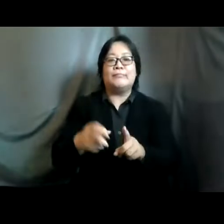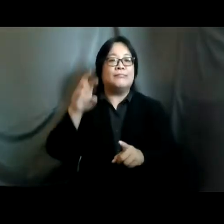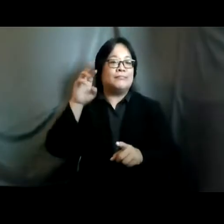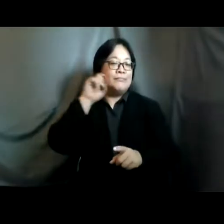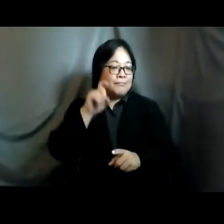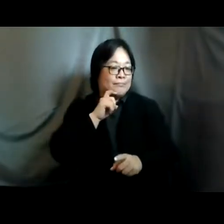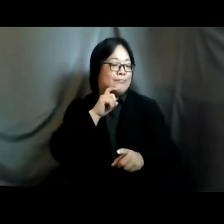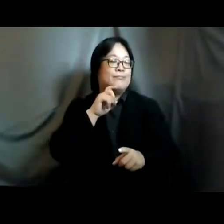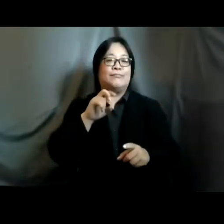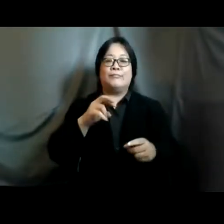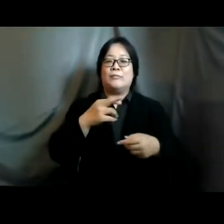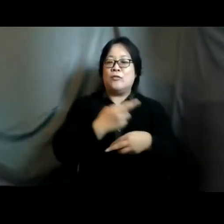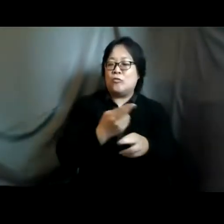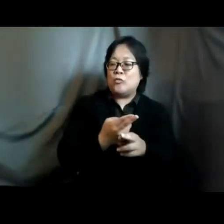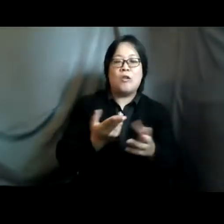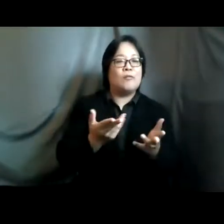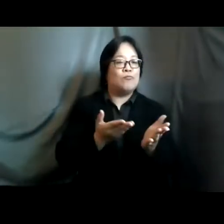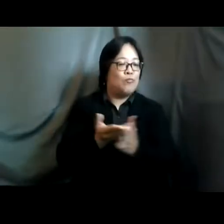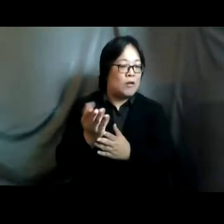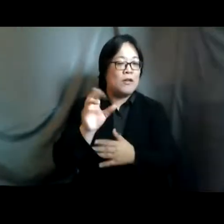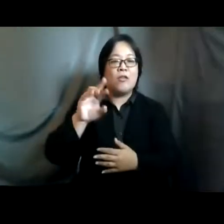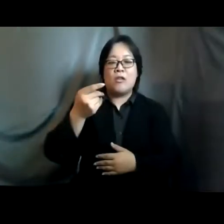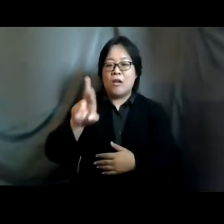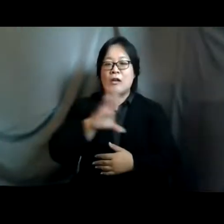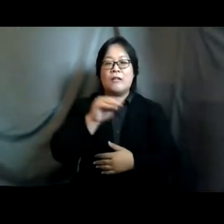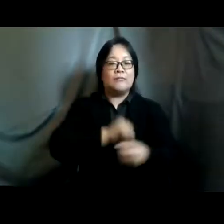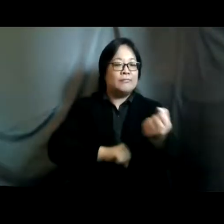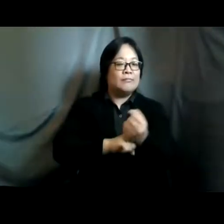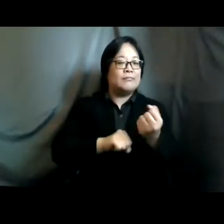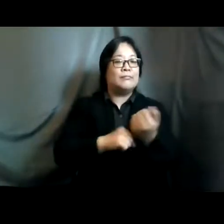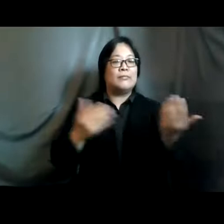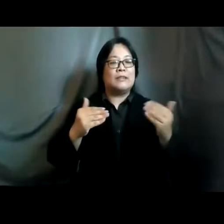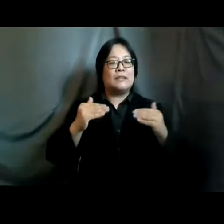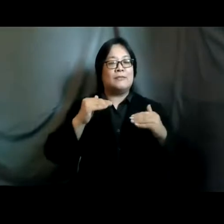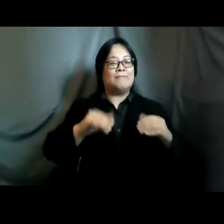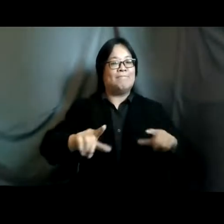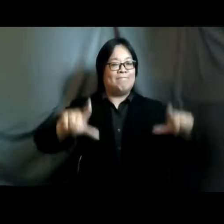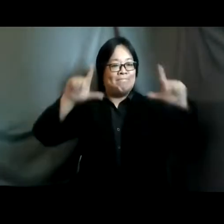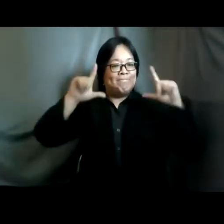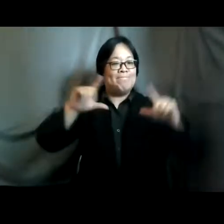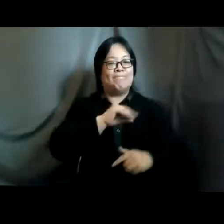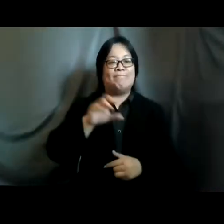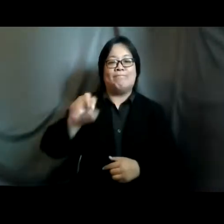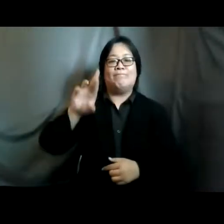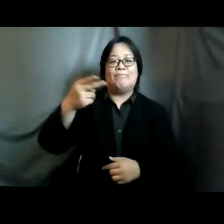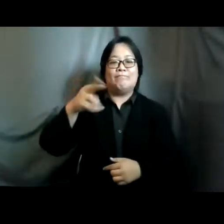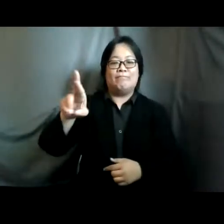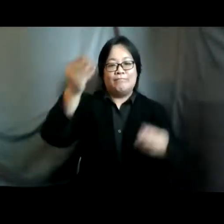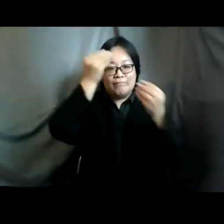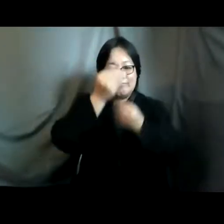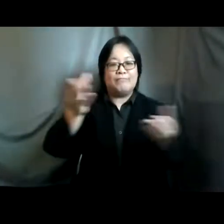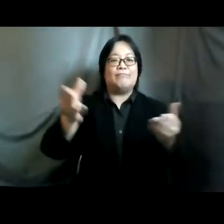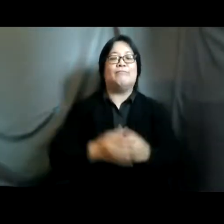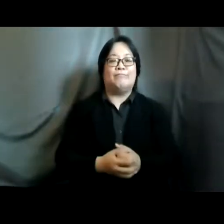risks while also support the distribution of dignity tickets and srhr information which